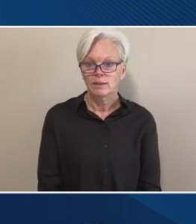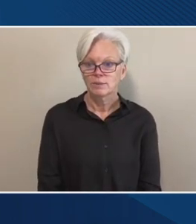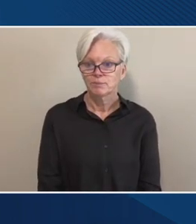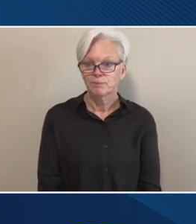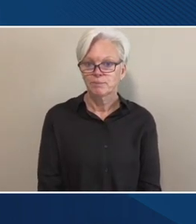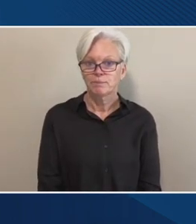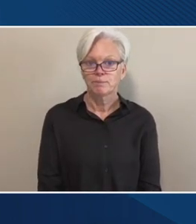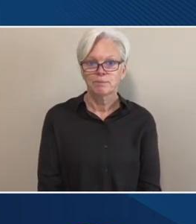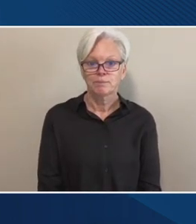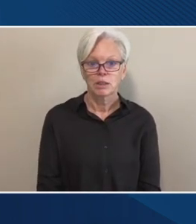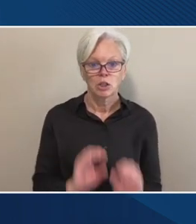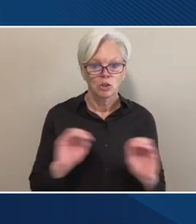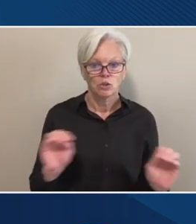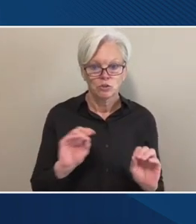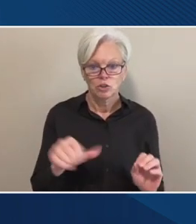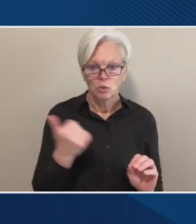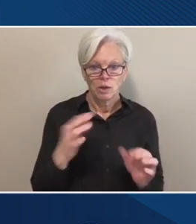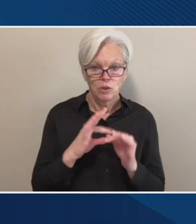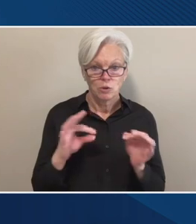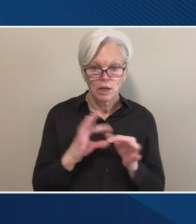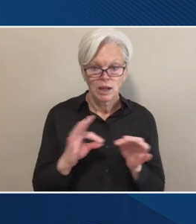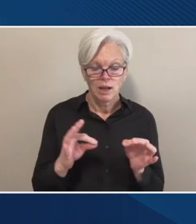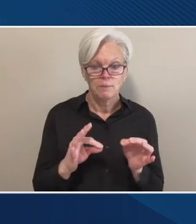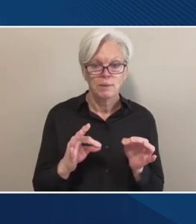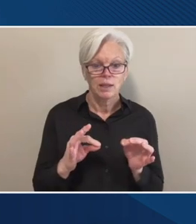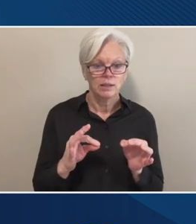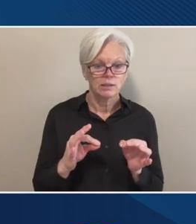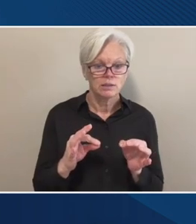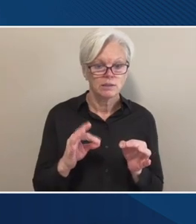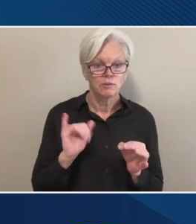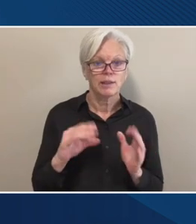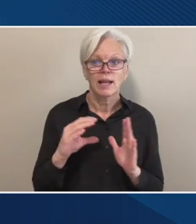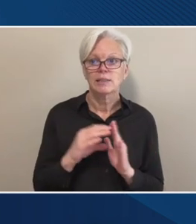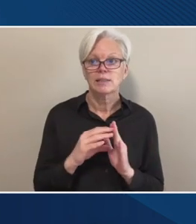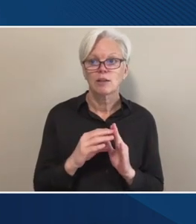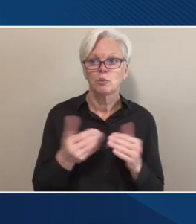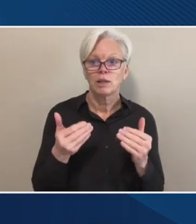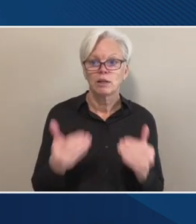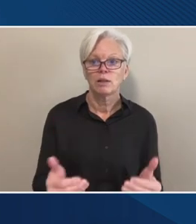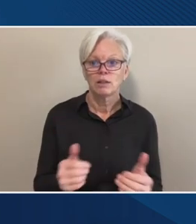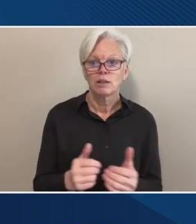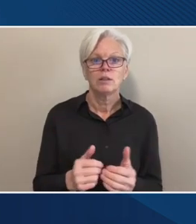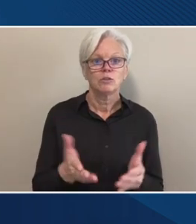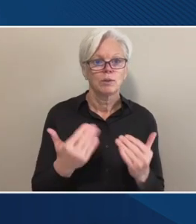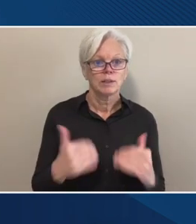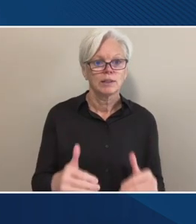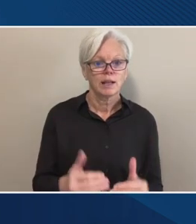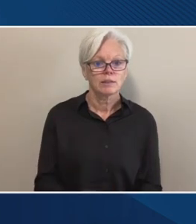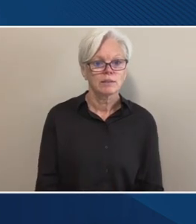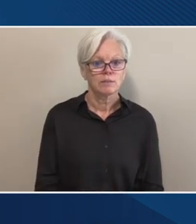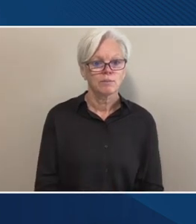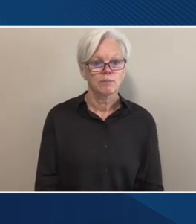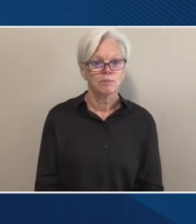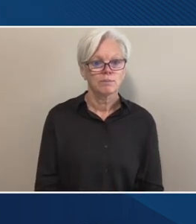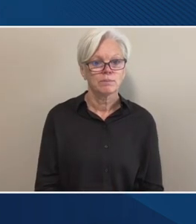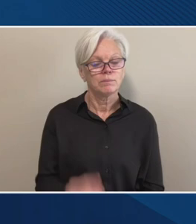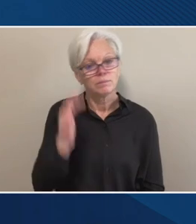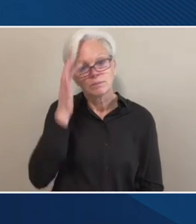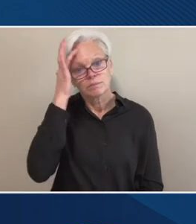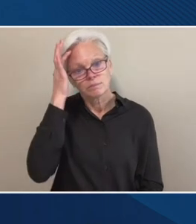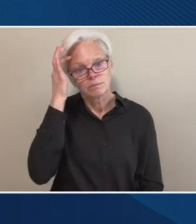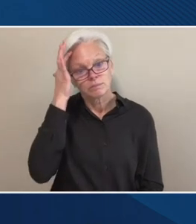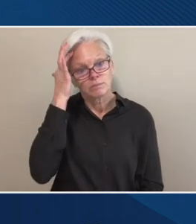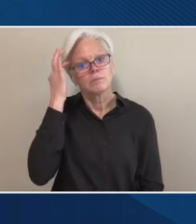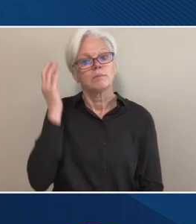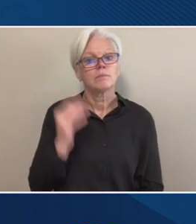Seeing no other comments on that section, we can move on to the next section, which is on